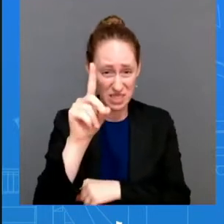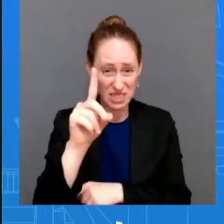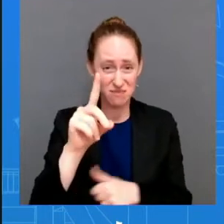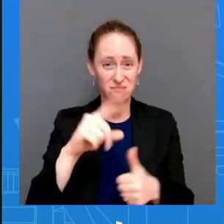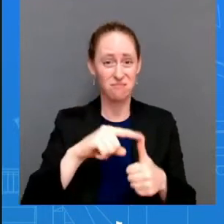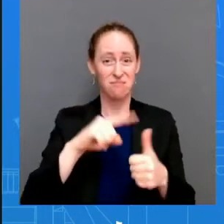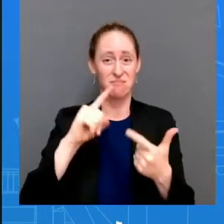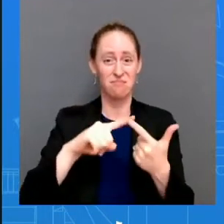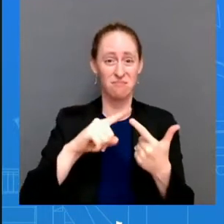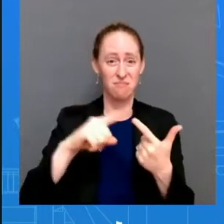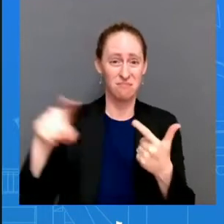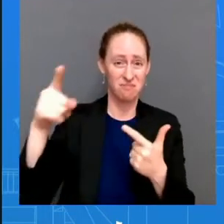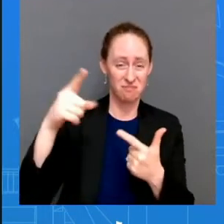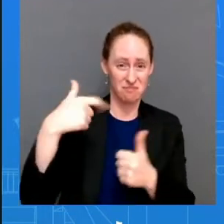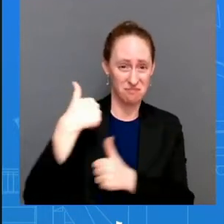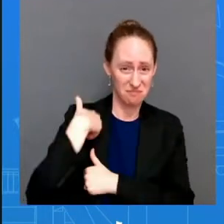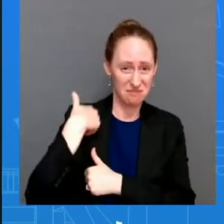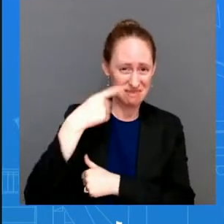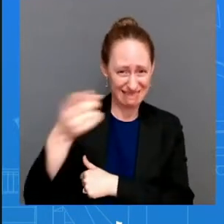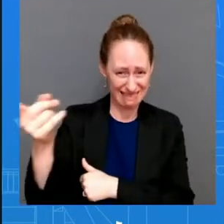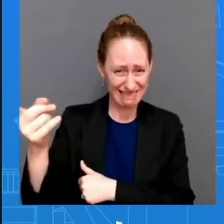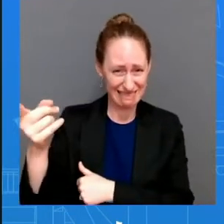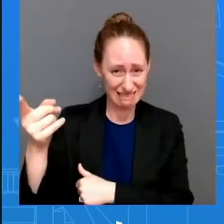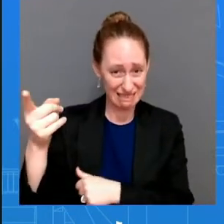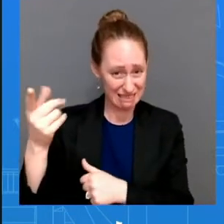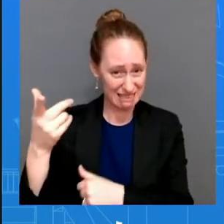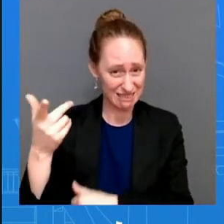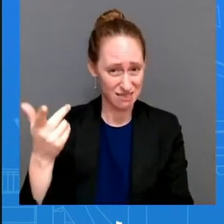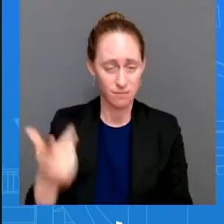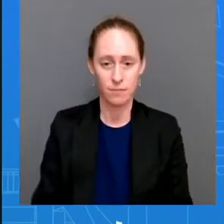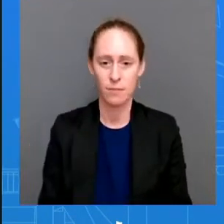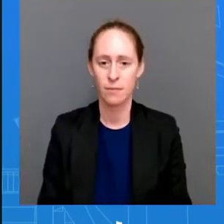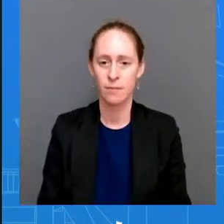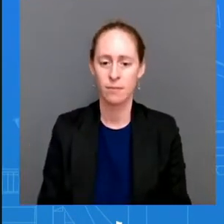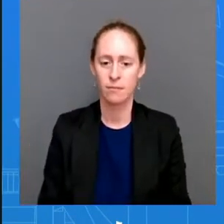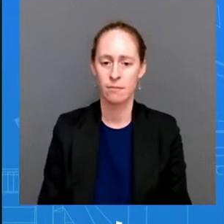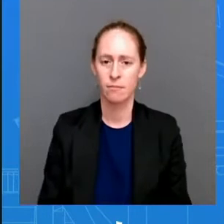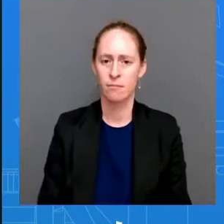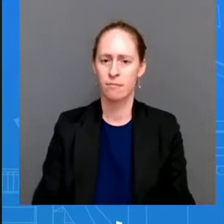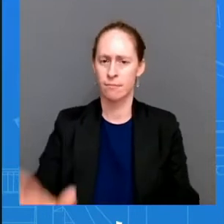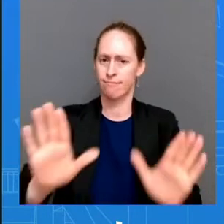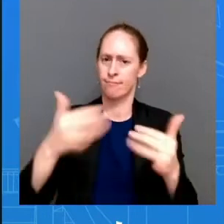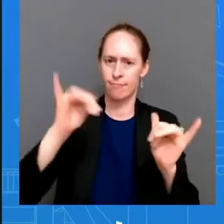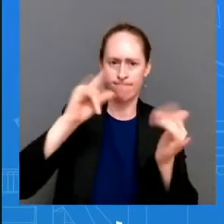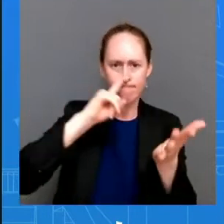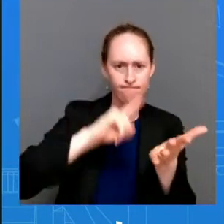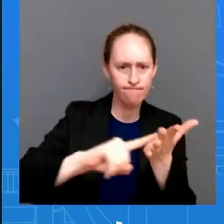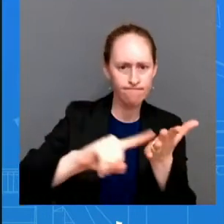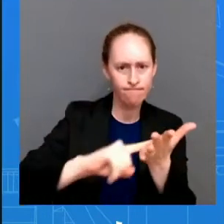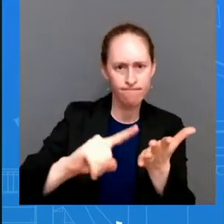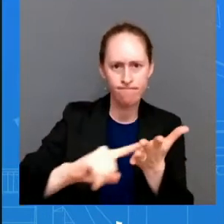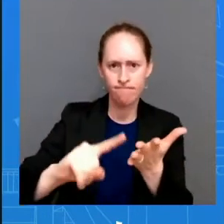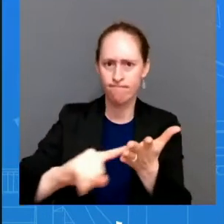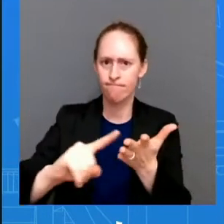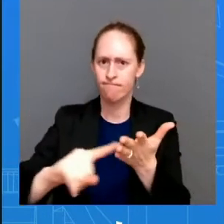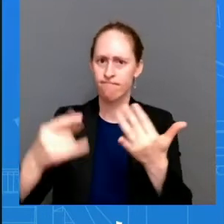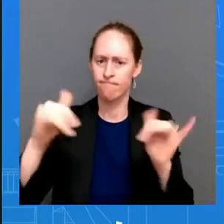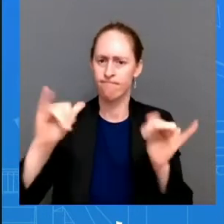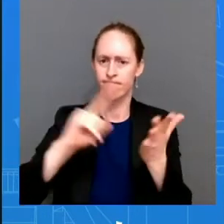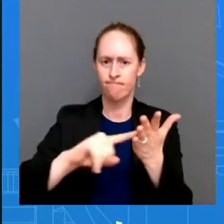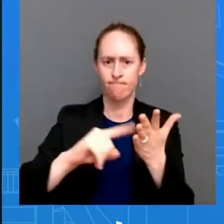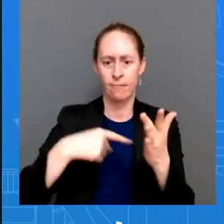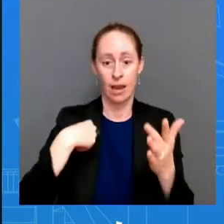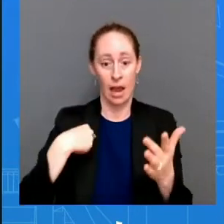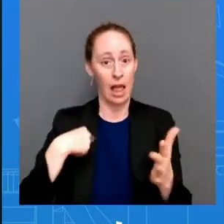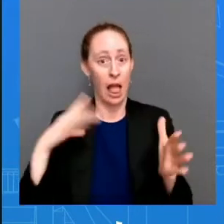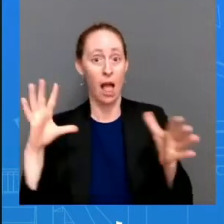of defense it's not something that i can comment on uh and they will have further comment or details but i'll say this more generally here's what